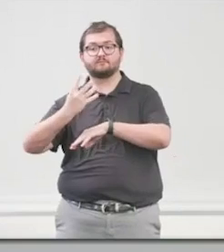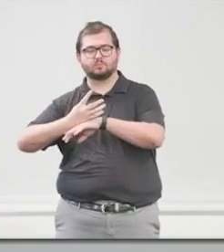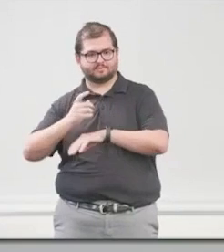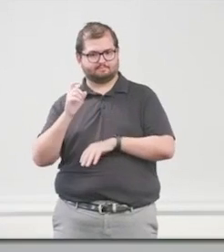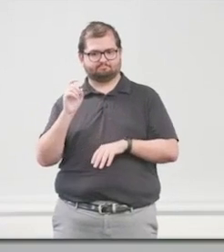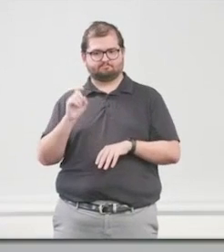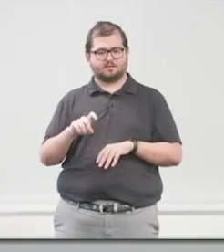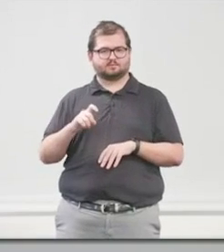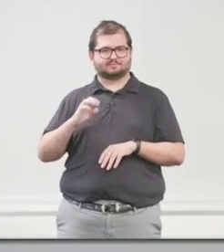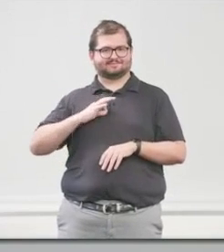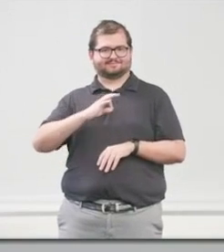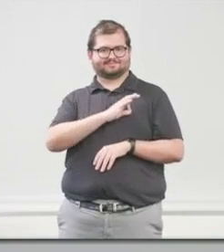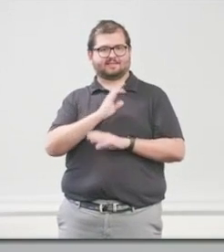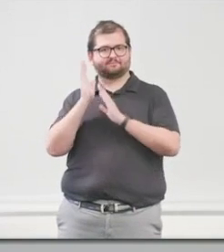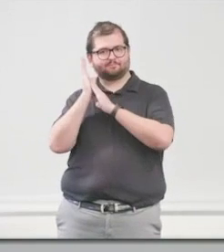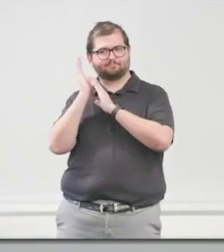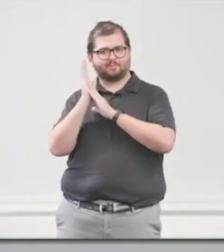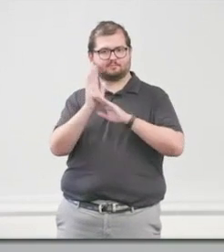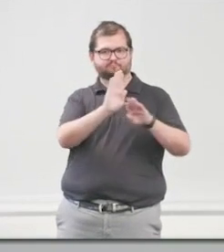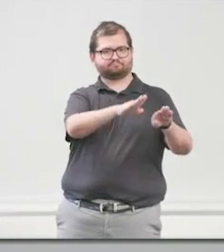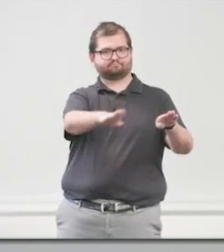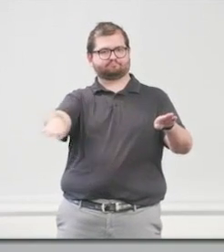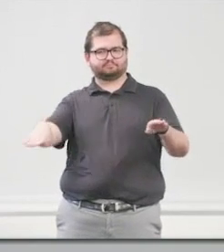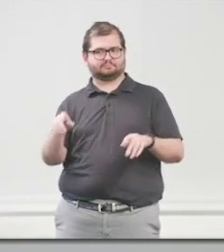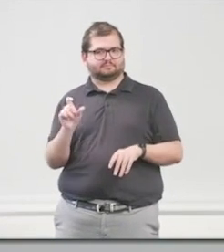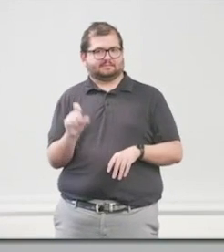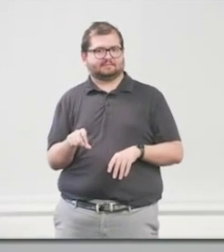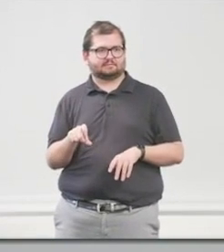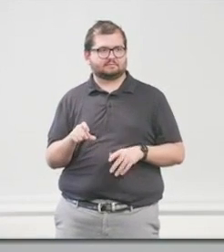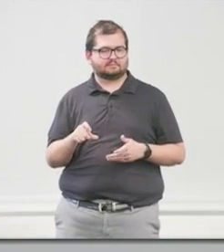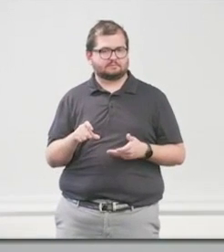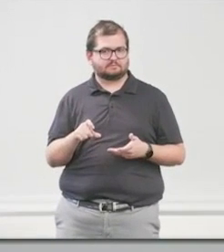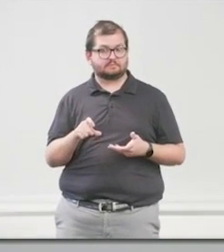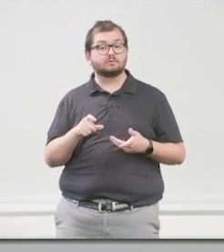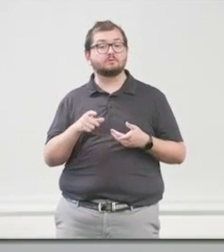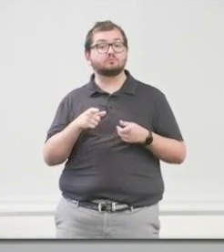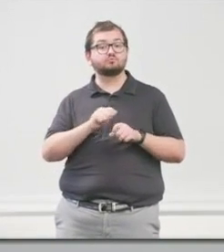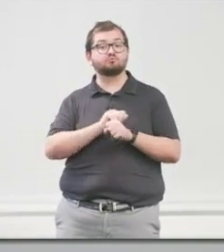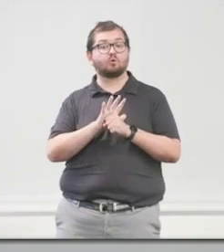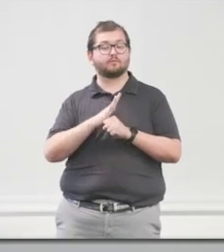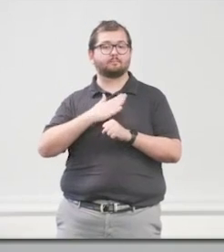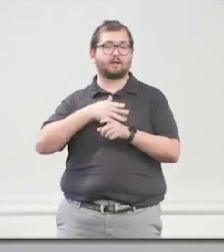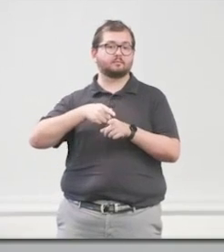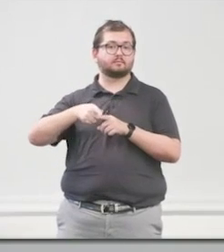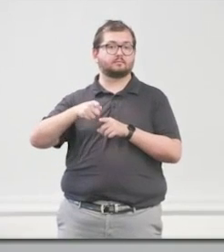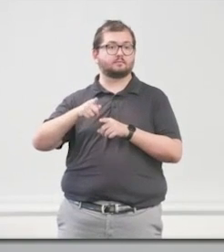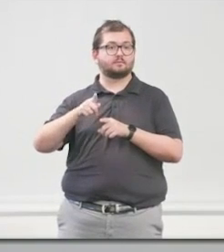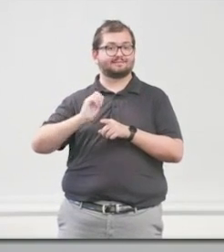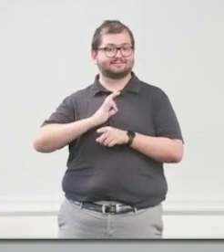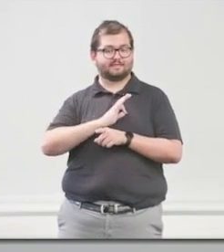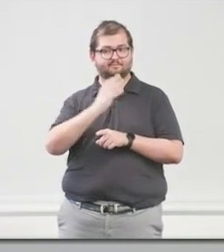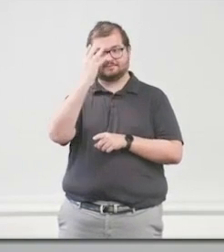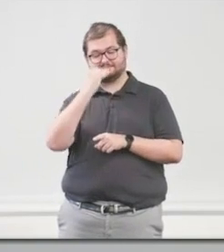for staff, because the staff, my key staff, are the only people who are going to show up. During COVID, my key staff were sleeping eight hours,